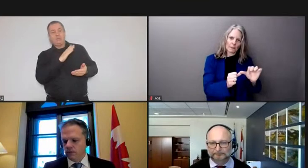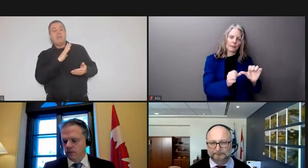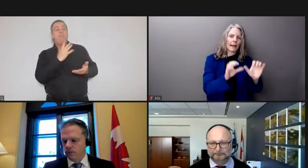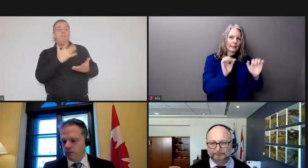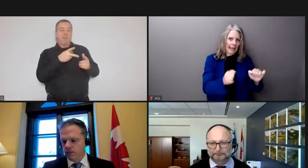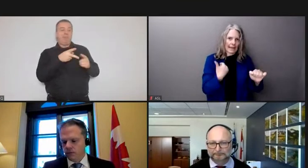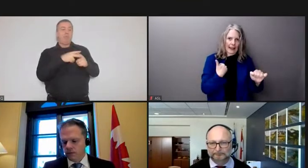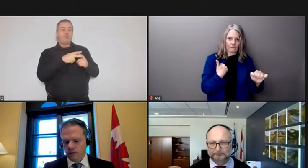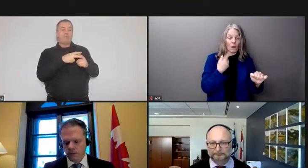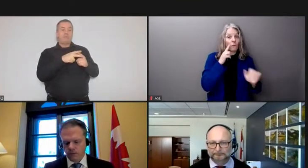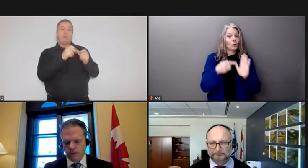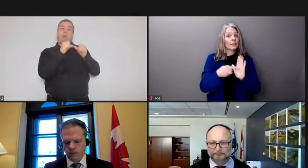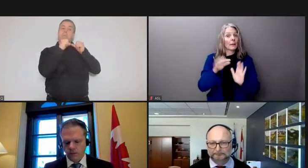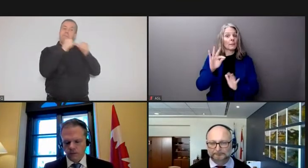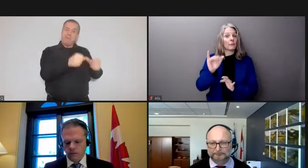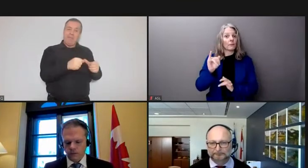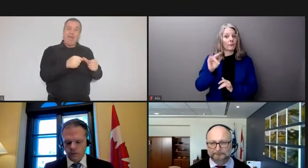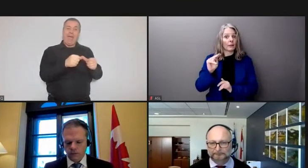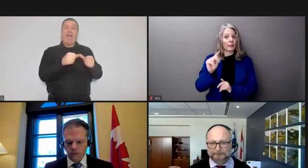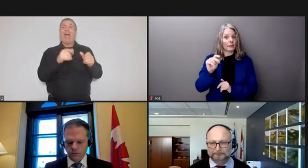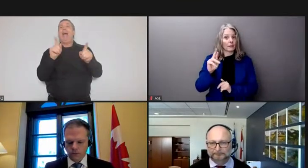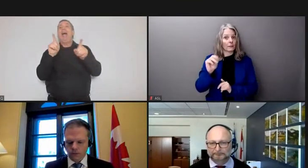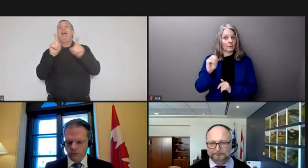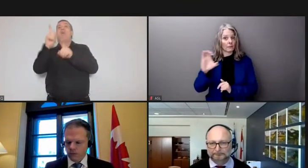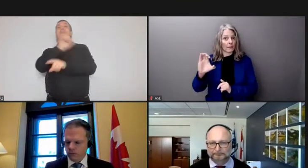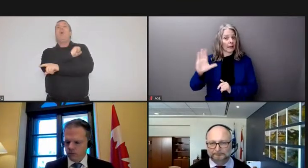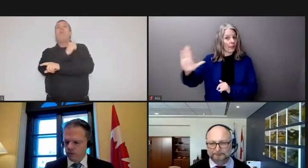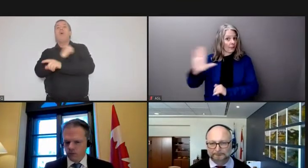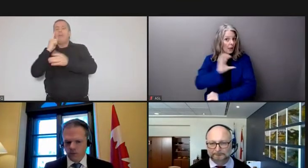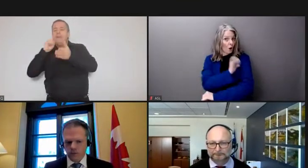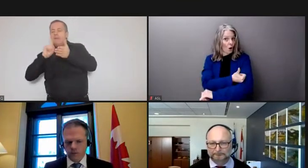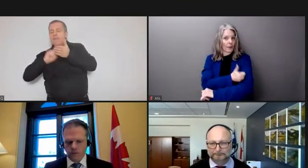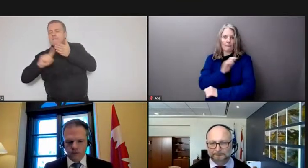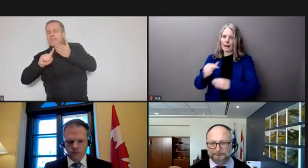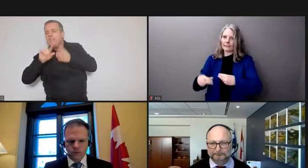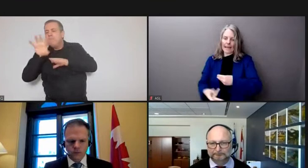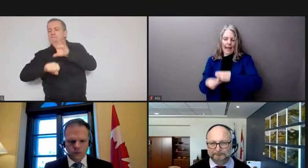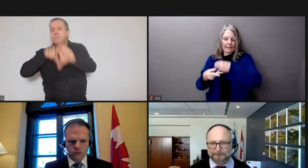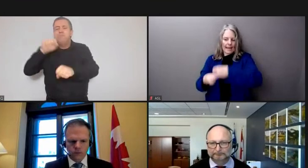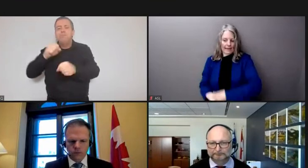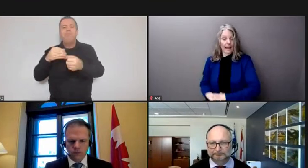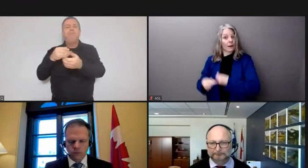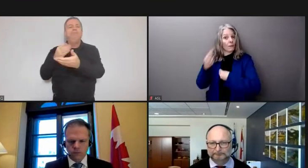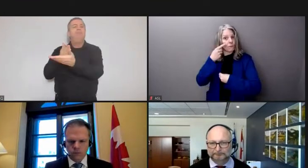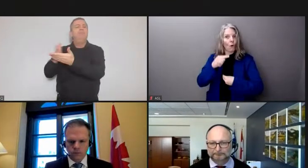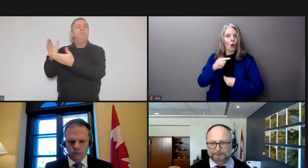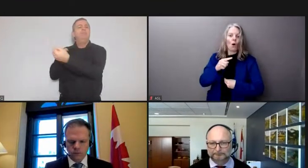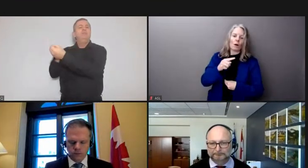FinTrack I believe do need to be expanded to cover crowdsourcing platforms